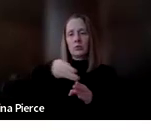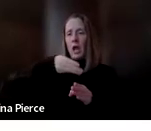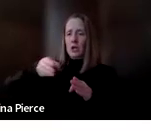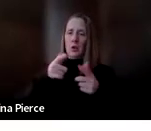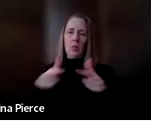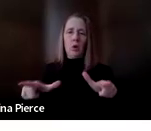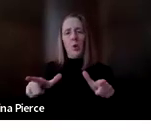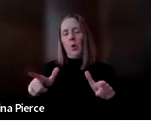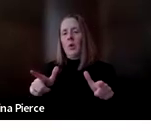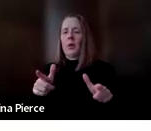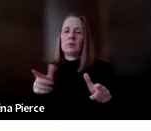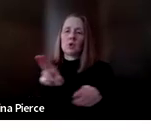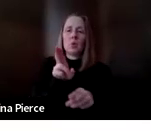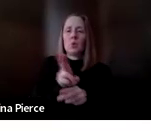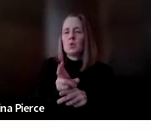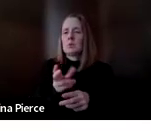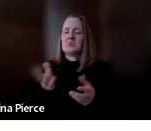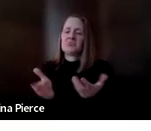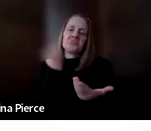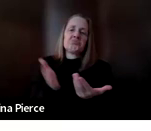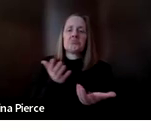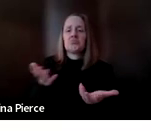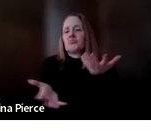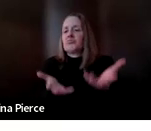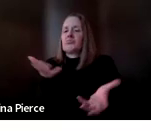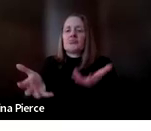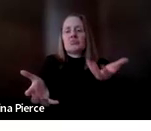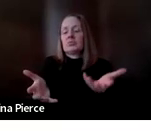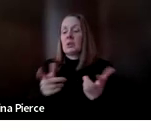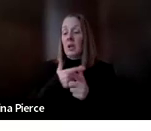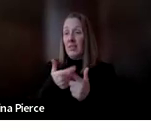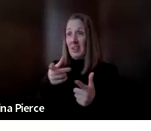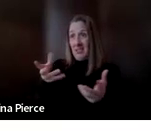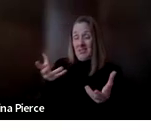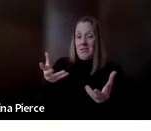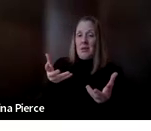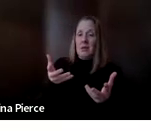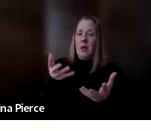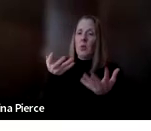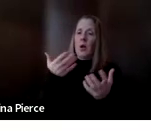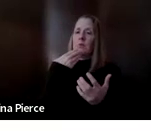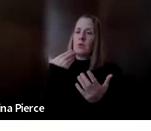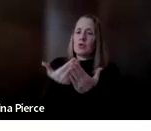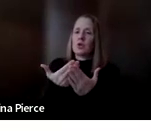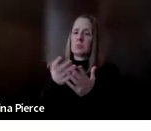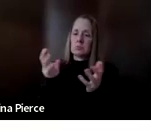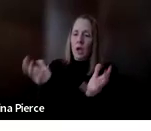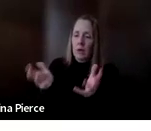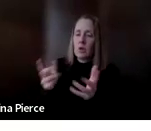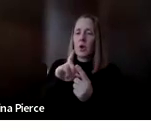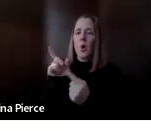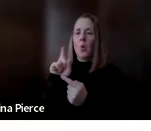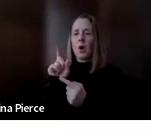to make sure that we can have meaningful conversations where families are really involved in their child's education so we can kind of